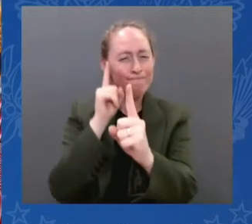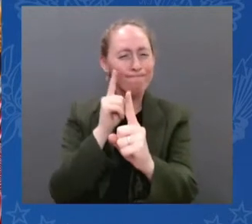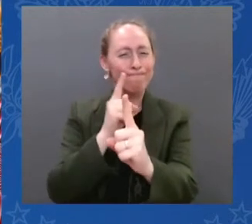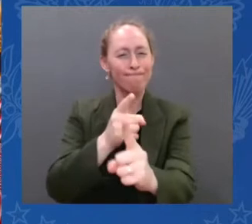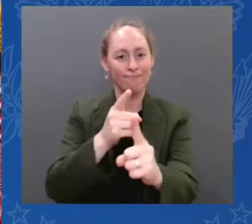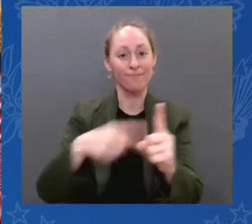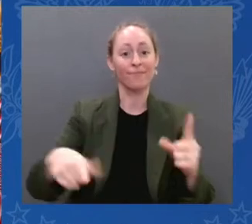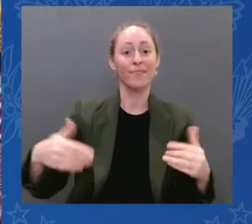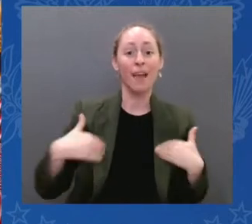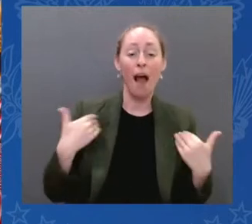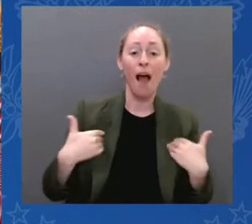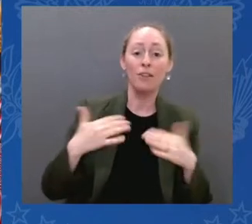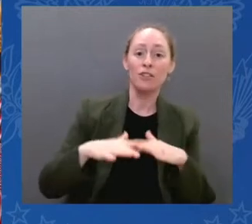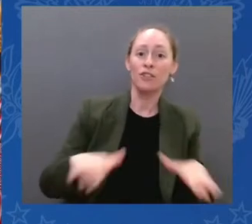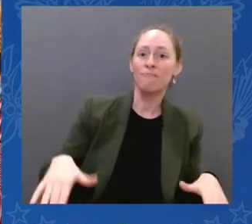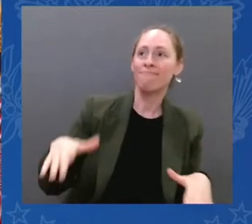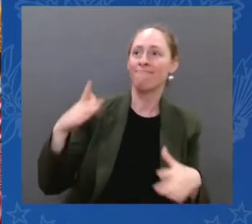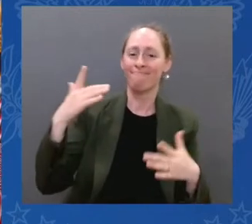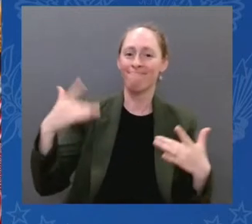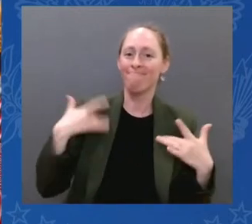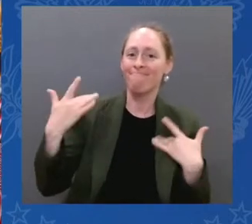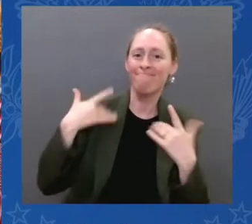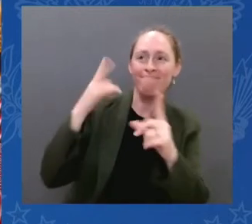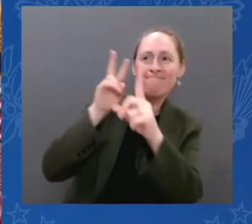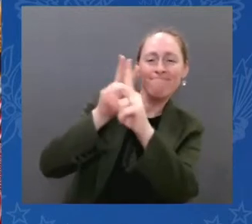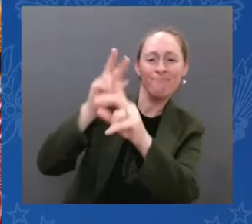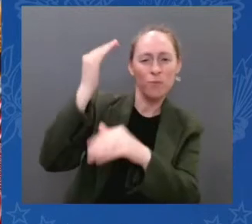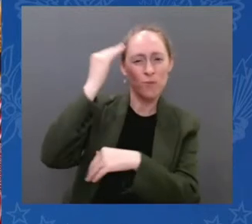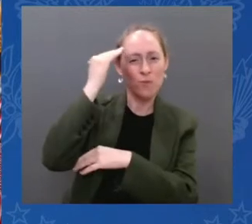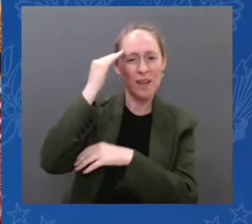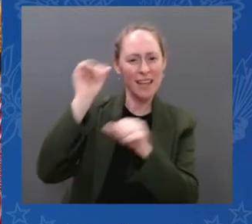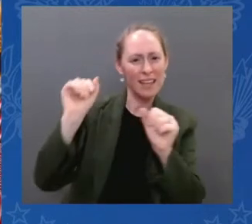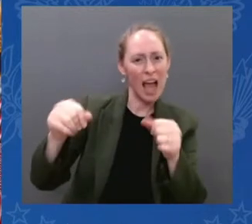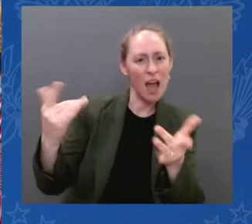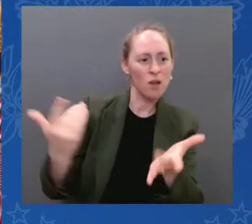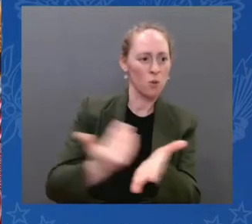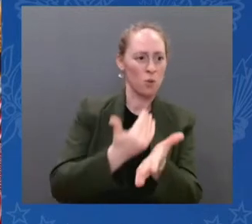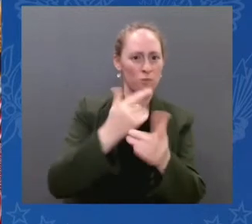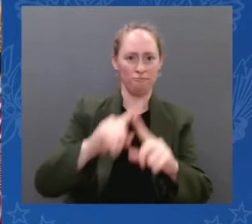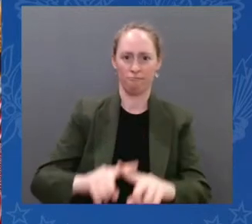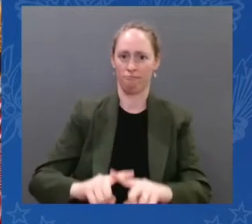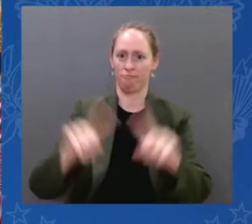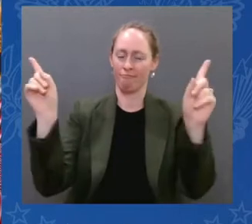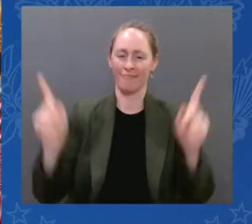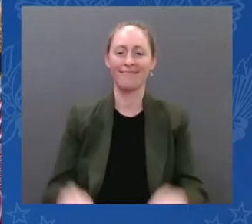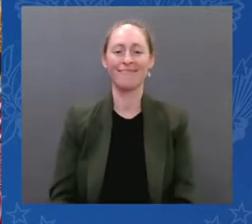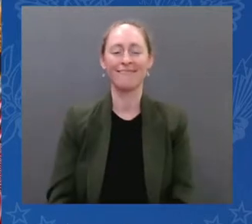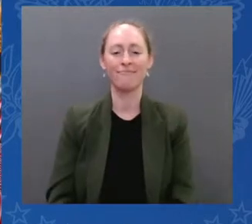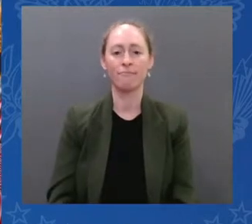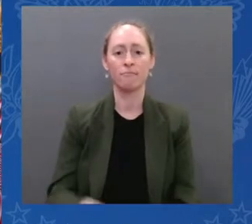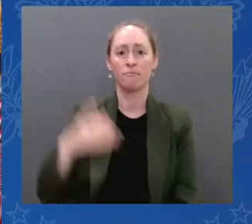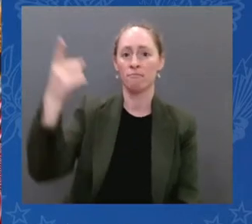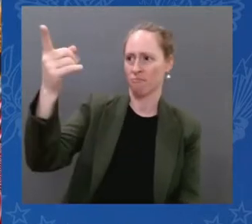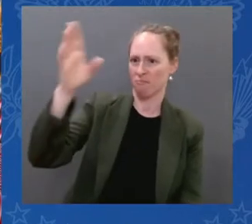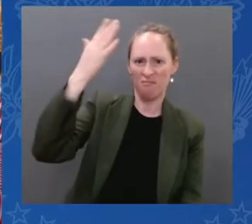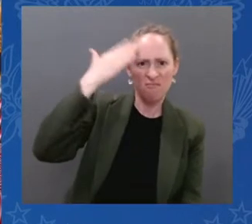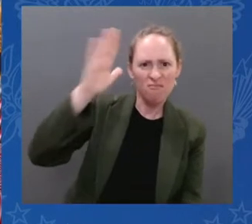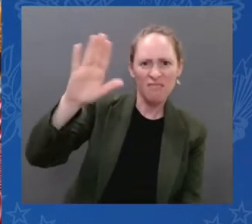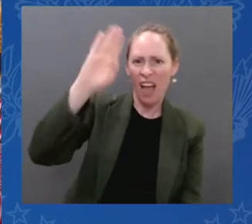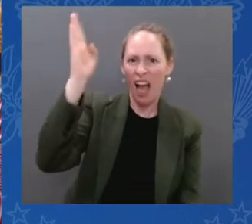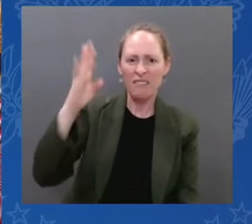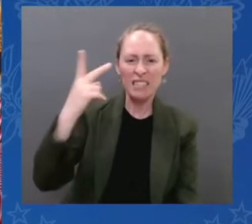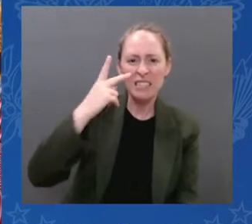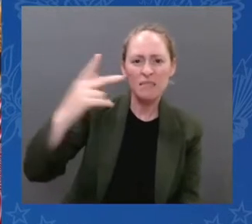We can go places no one has ever gone before. You know, you've — you've heard me say over and over again, America is